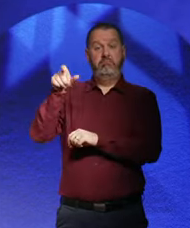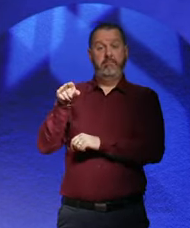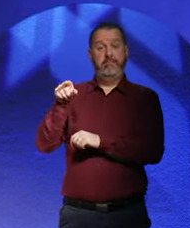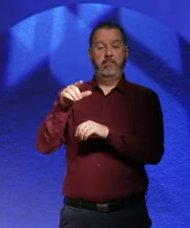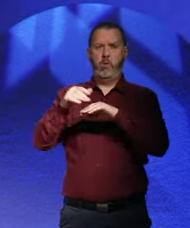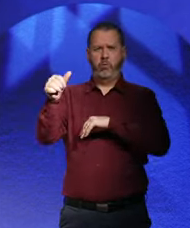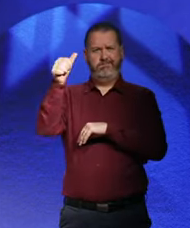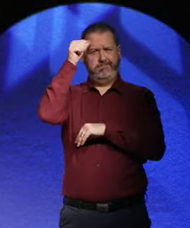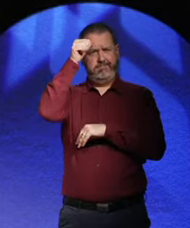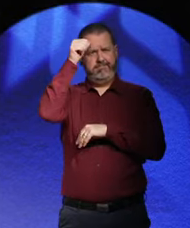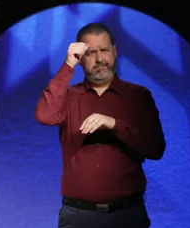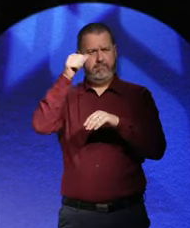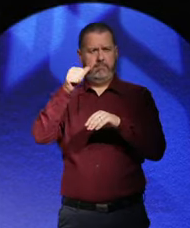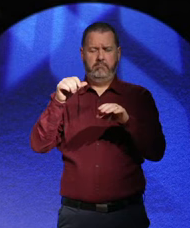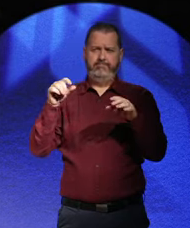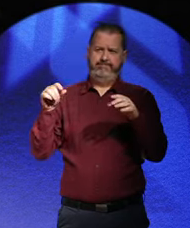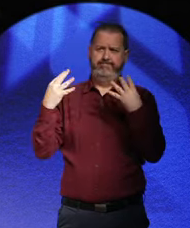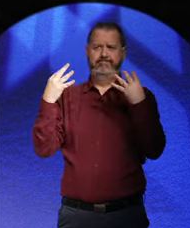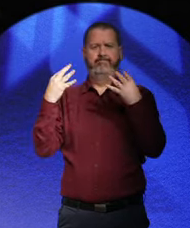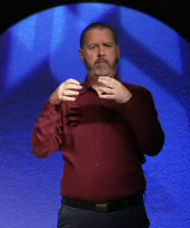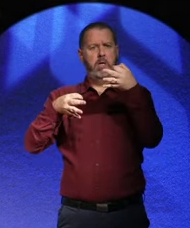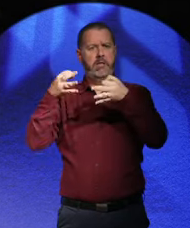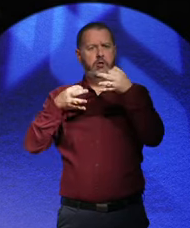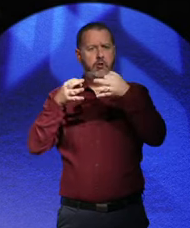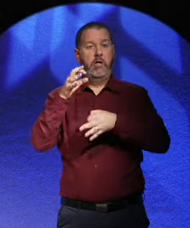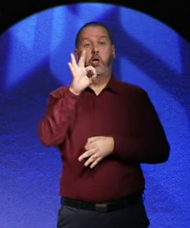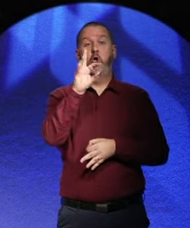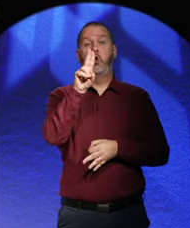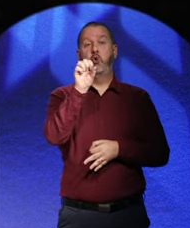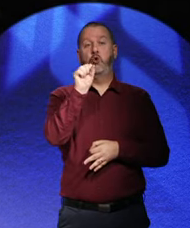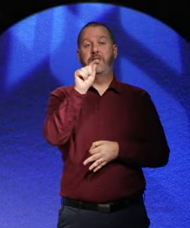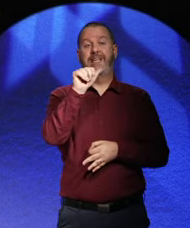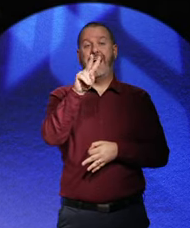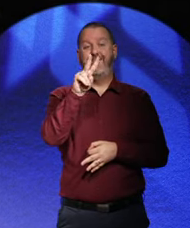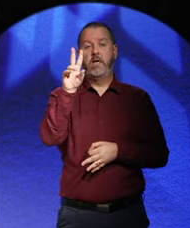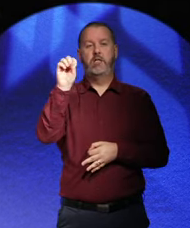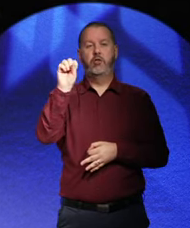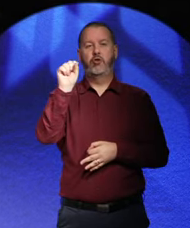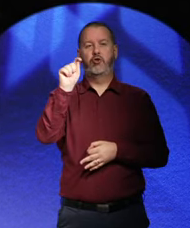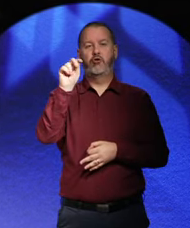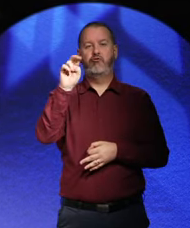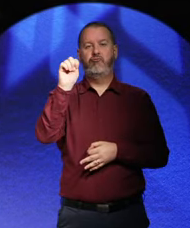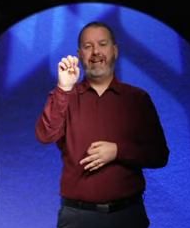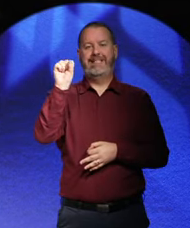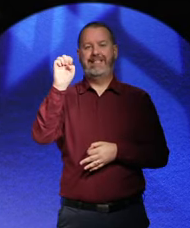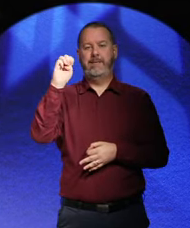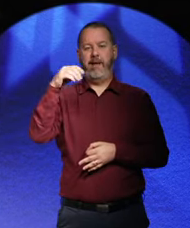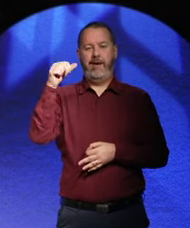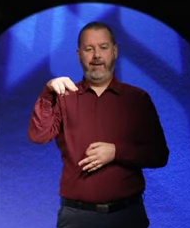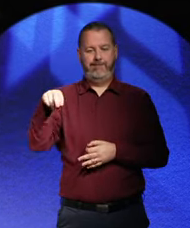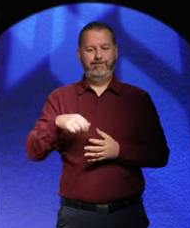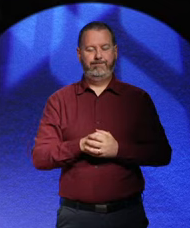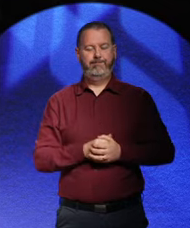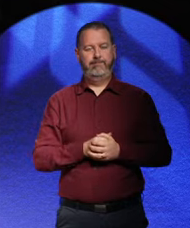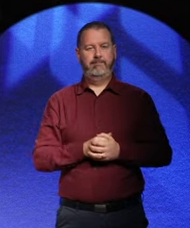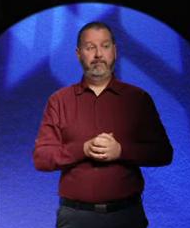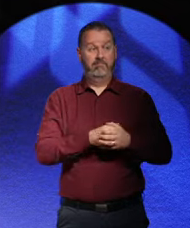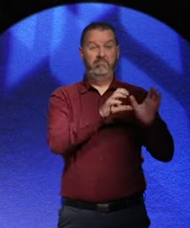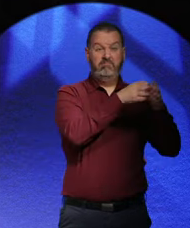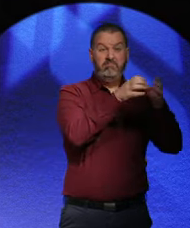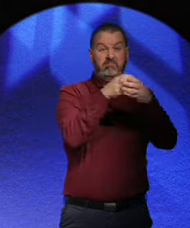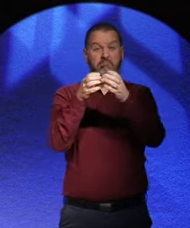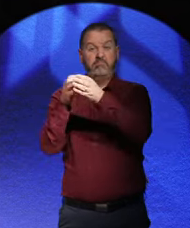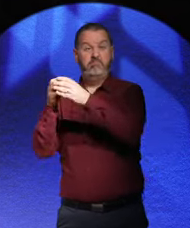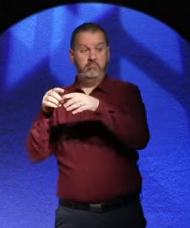politician of the Weimar period. A fellow called Gustav Stressman. So they were the main parties that